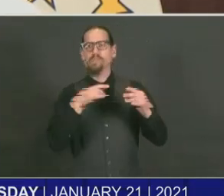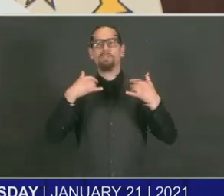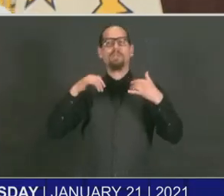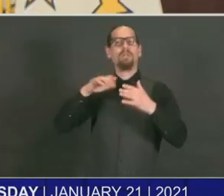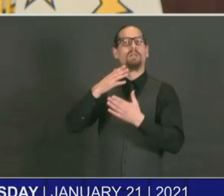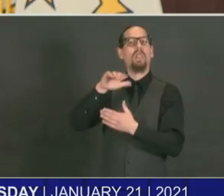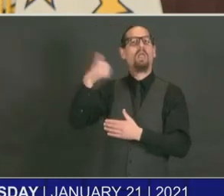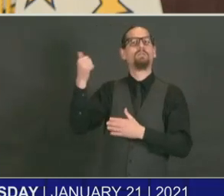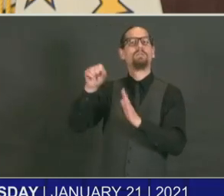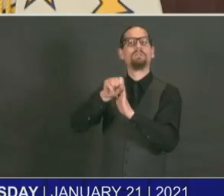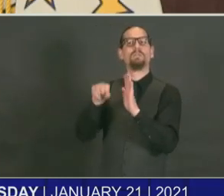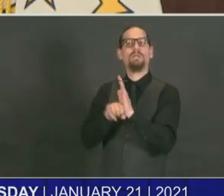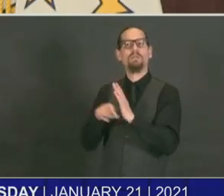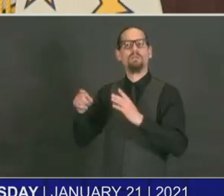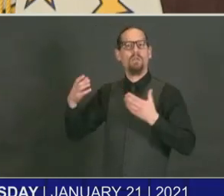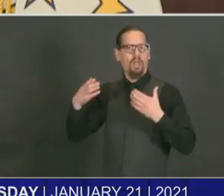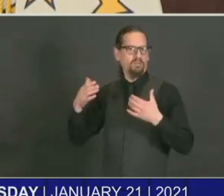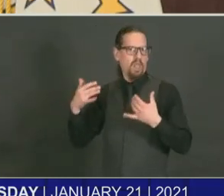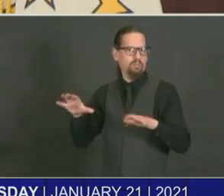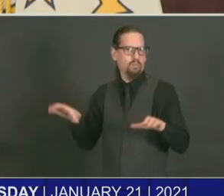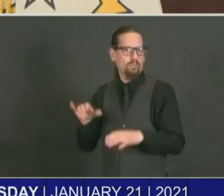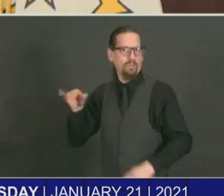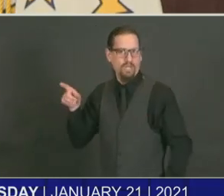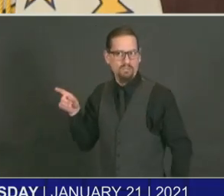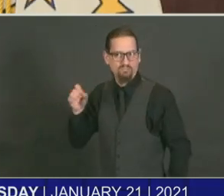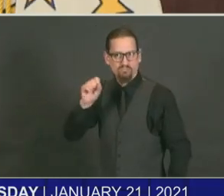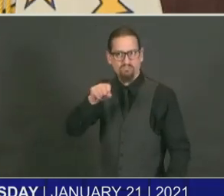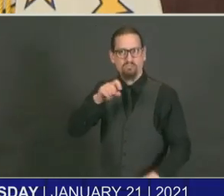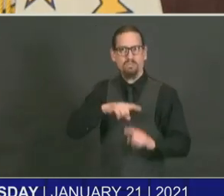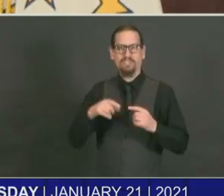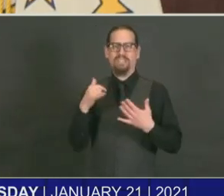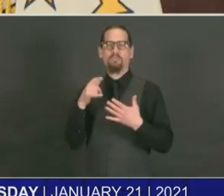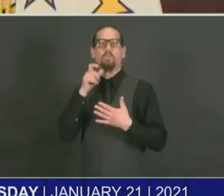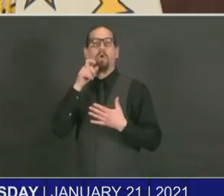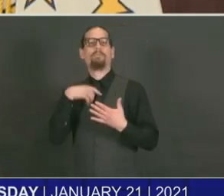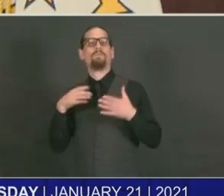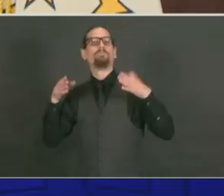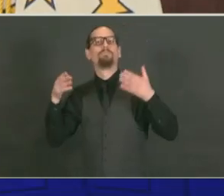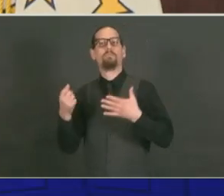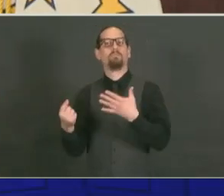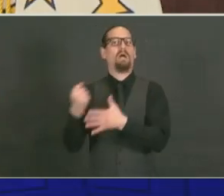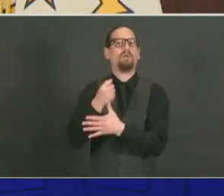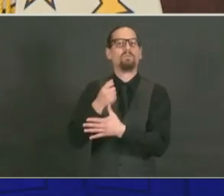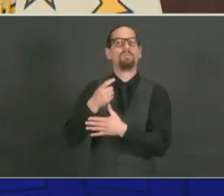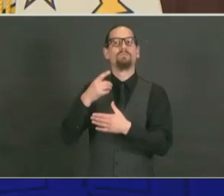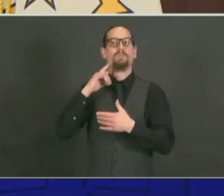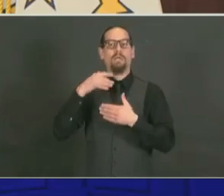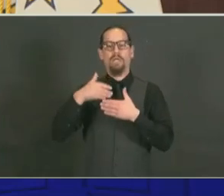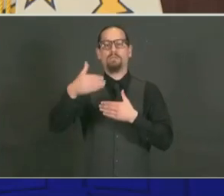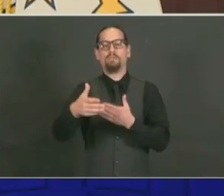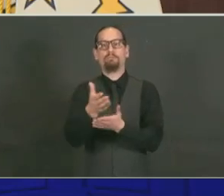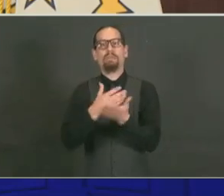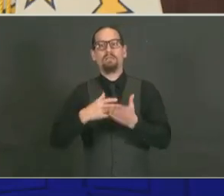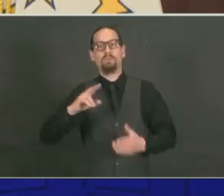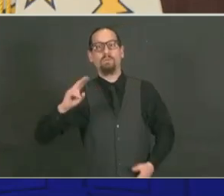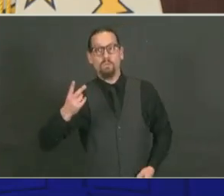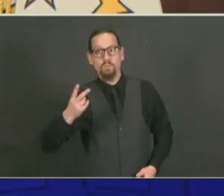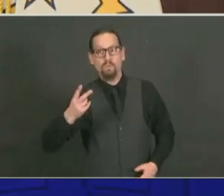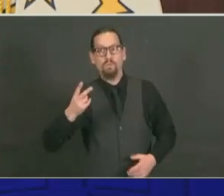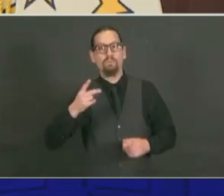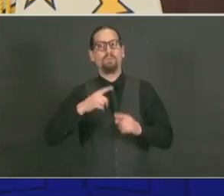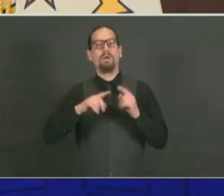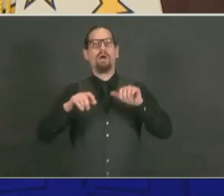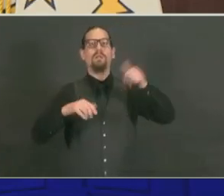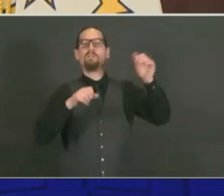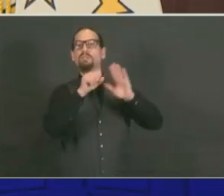they should be prioritized in phase 2. And if you look at what's happened in other states that have done it, I mean, they've opened it up. Some of you use the systems, first come, first